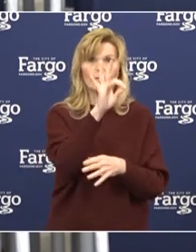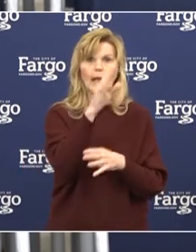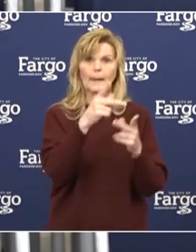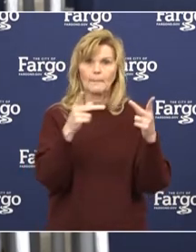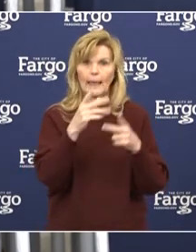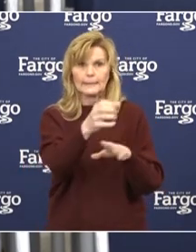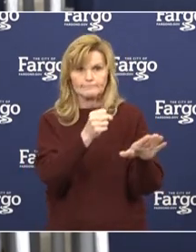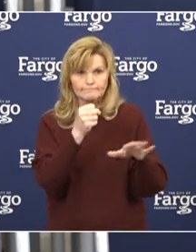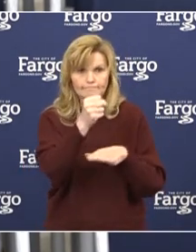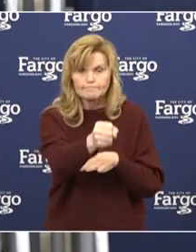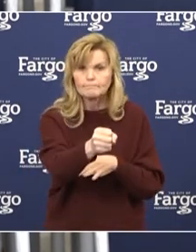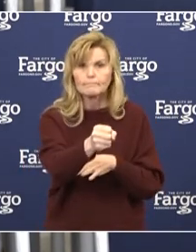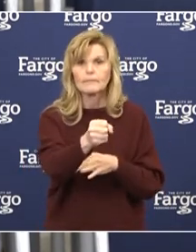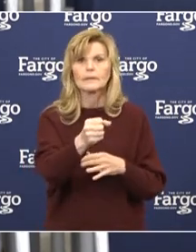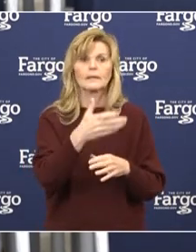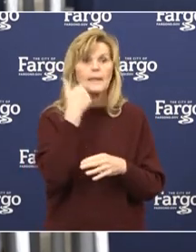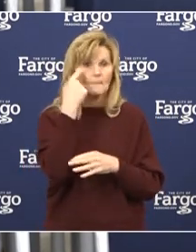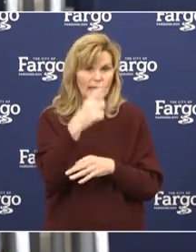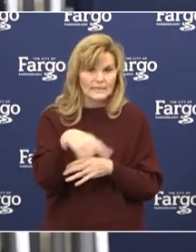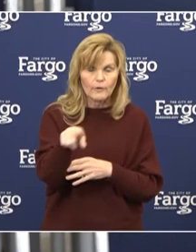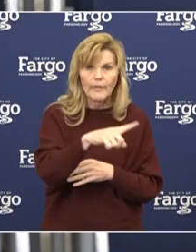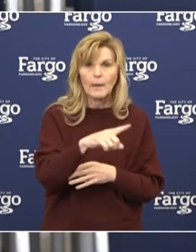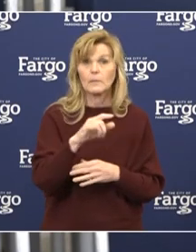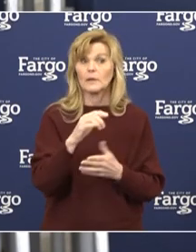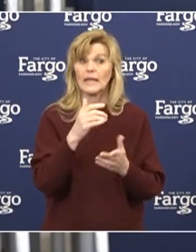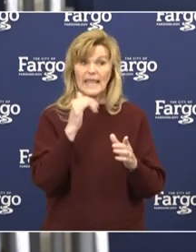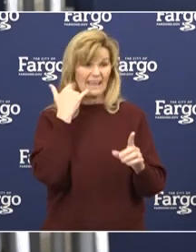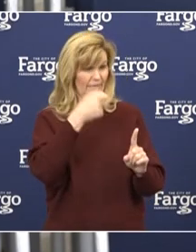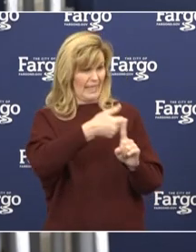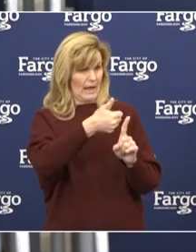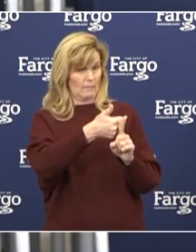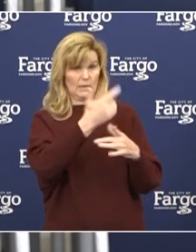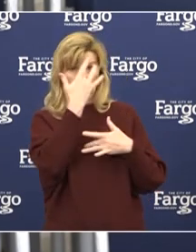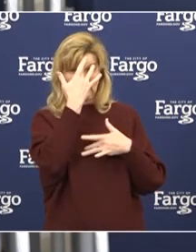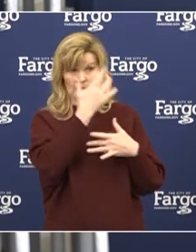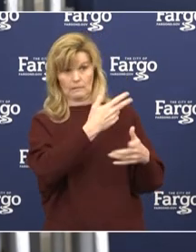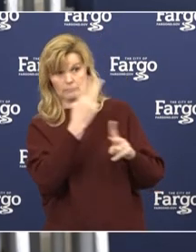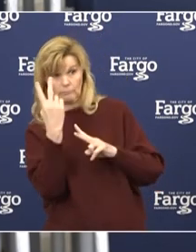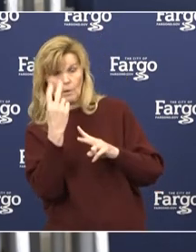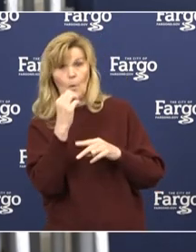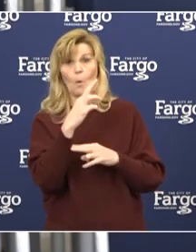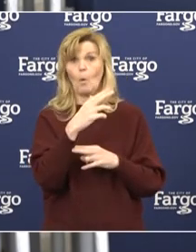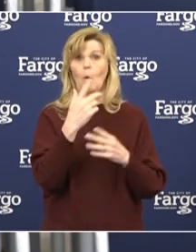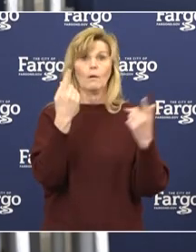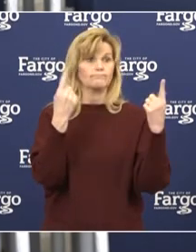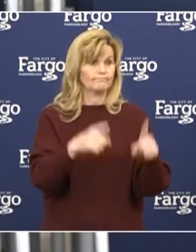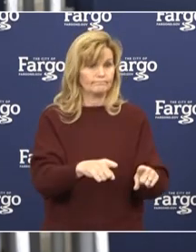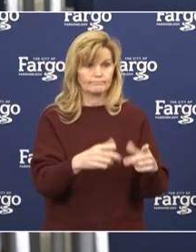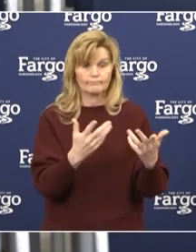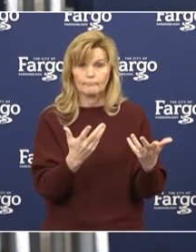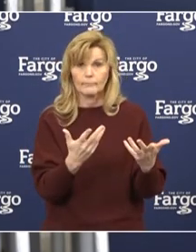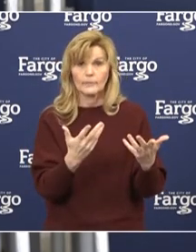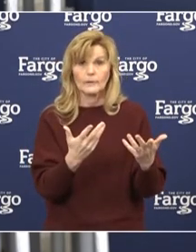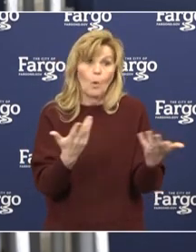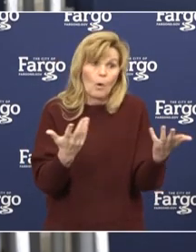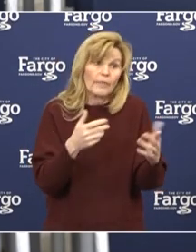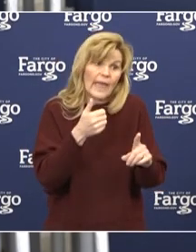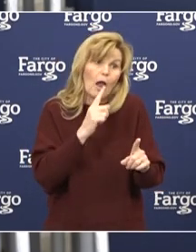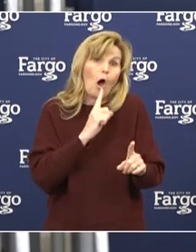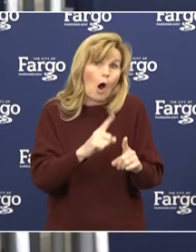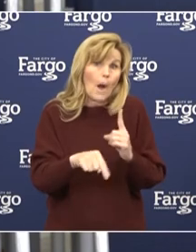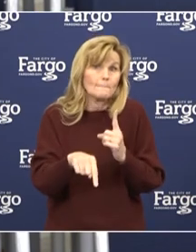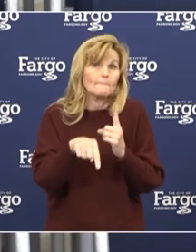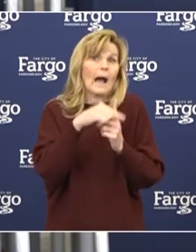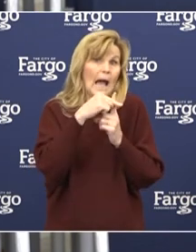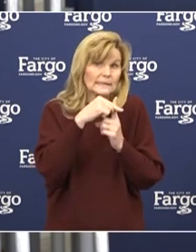placement for those that may be symptomatic or that are COVID positive.